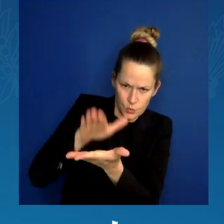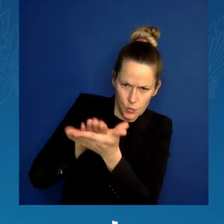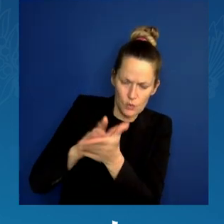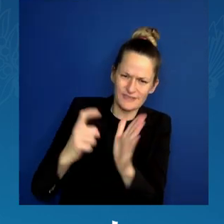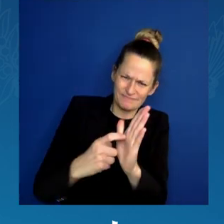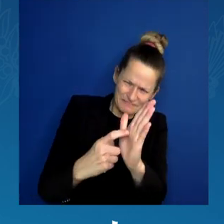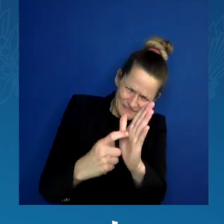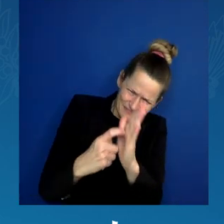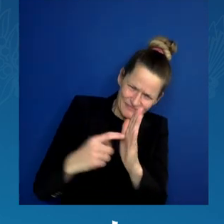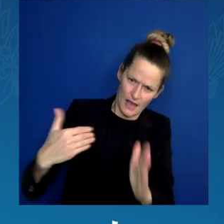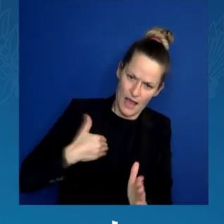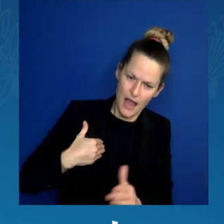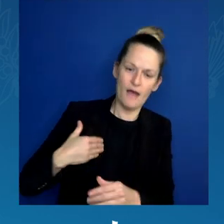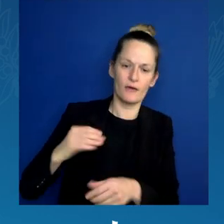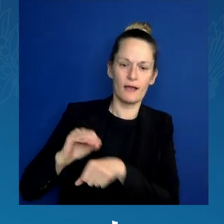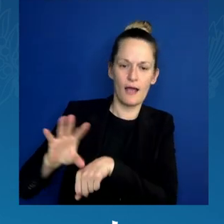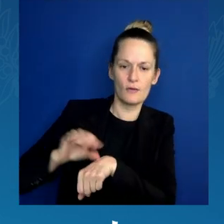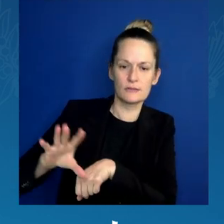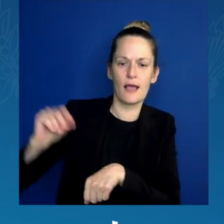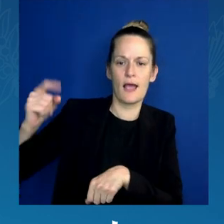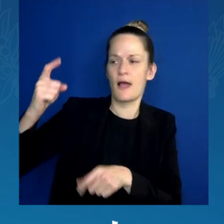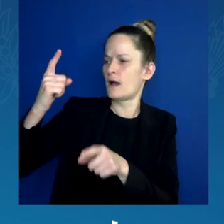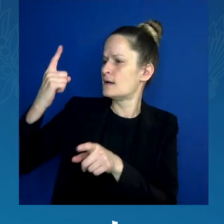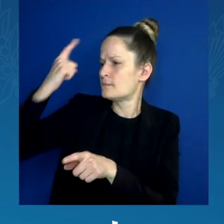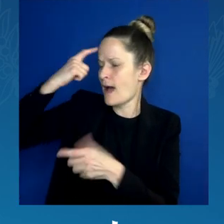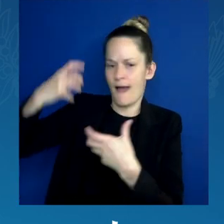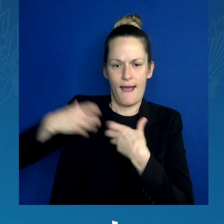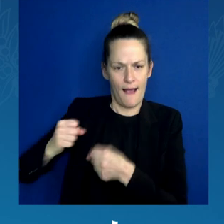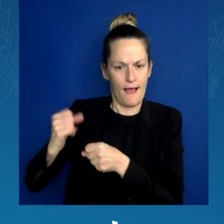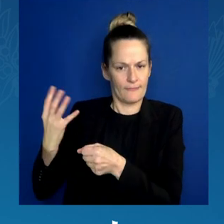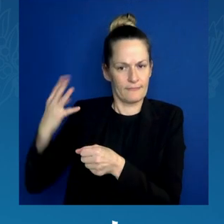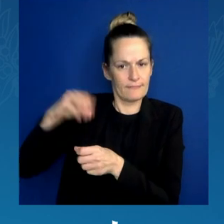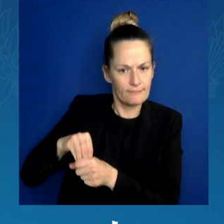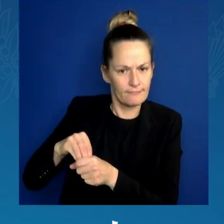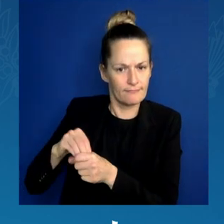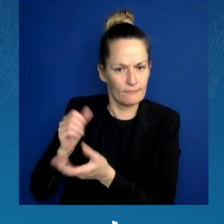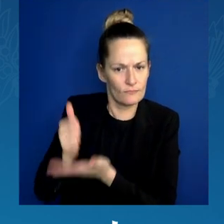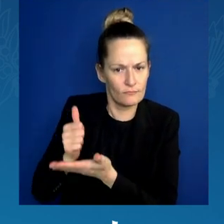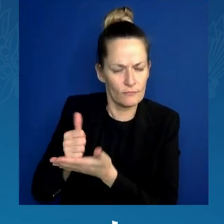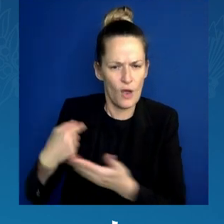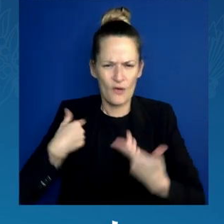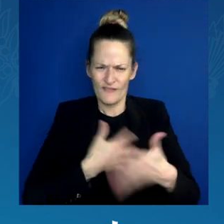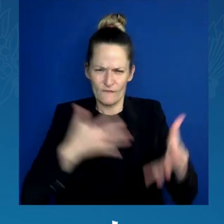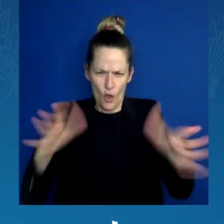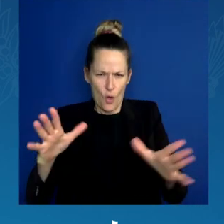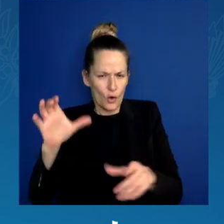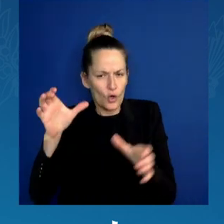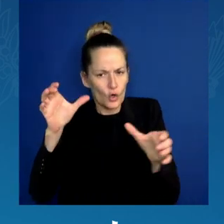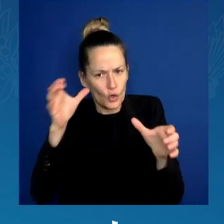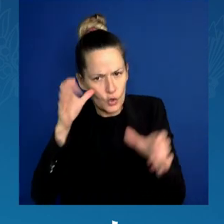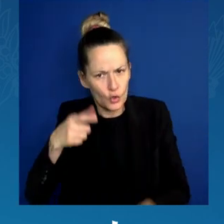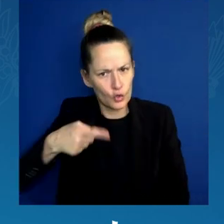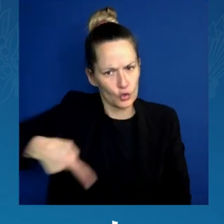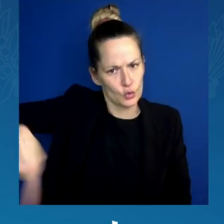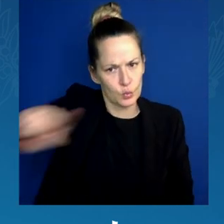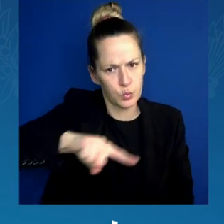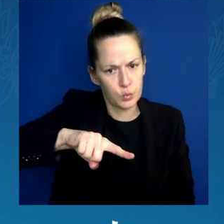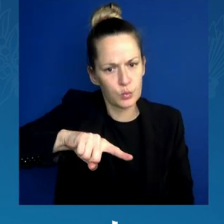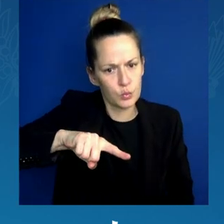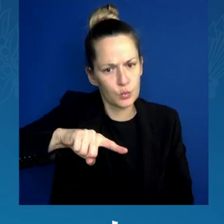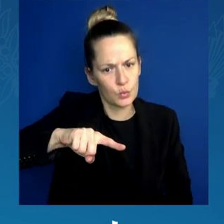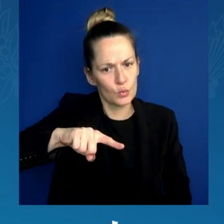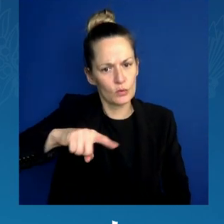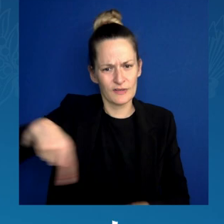we heard you and we invested $300 million to help schools hire more psychologists